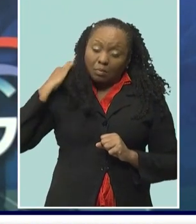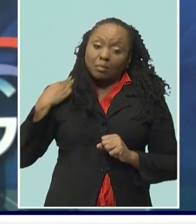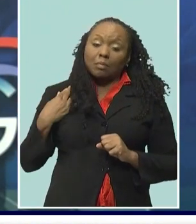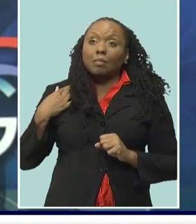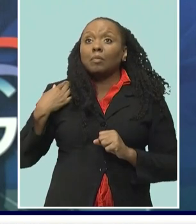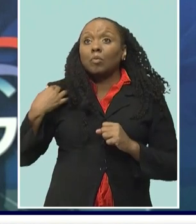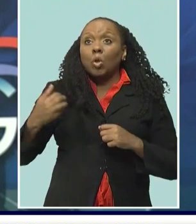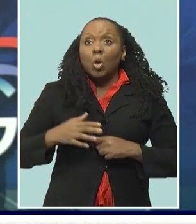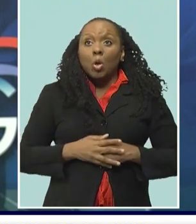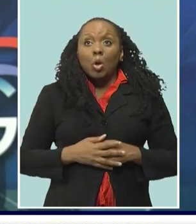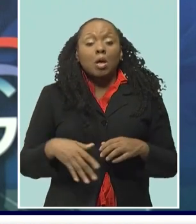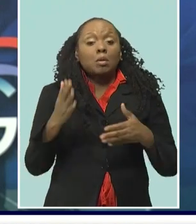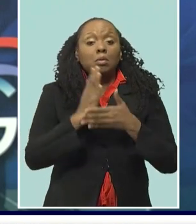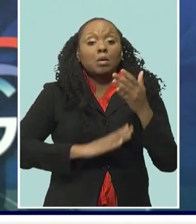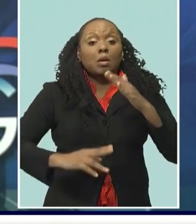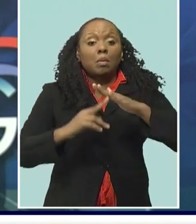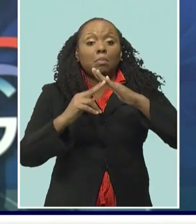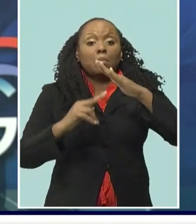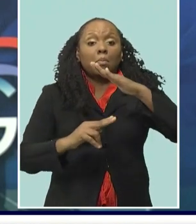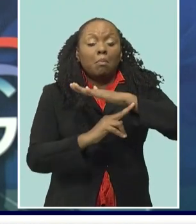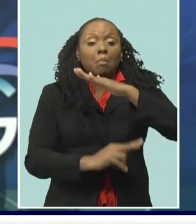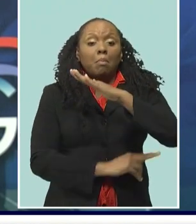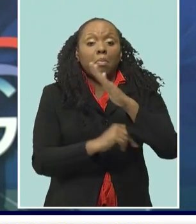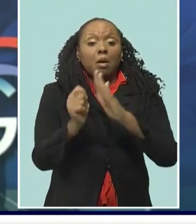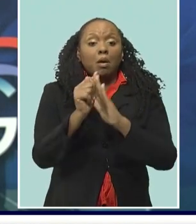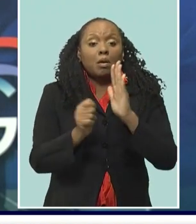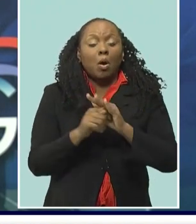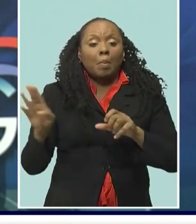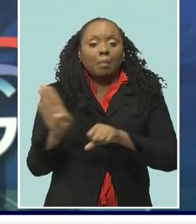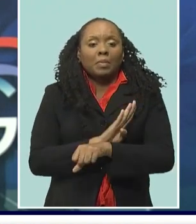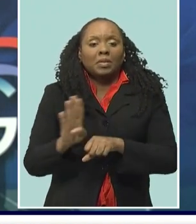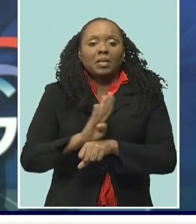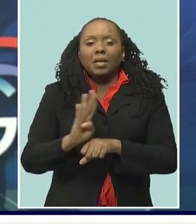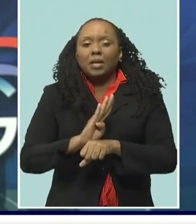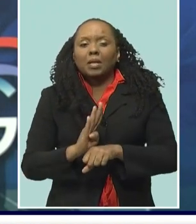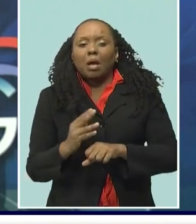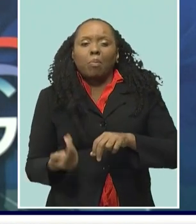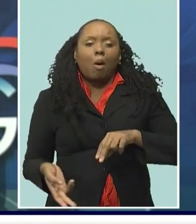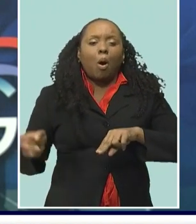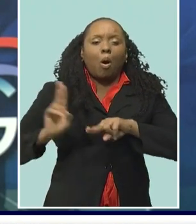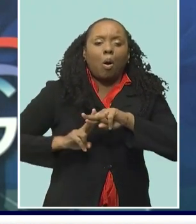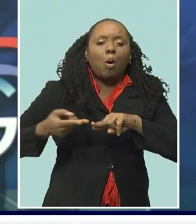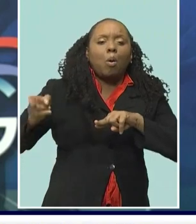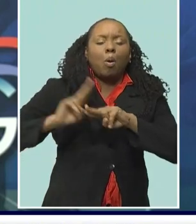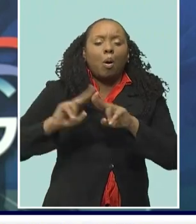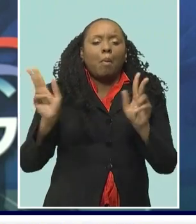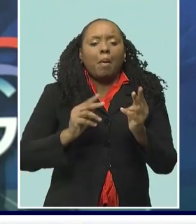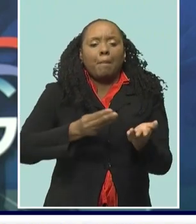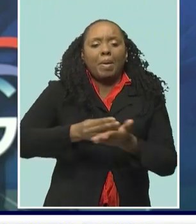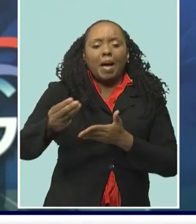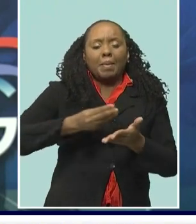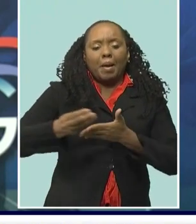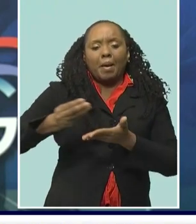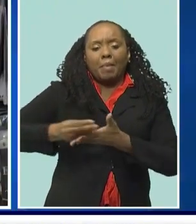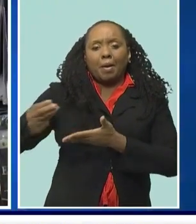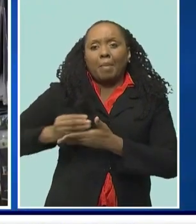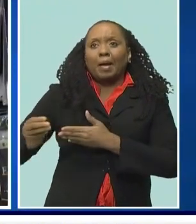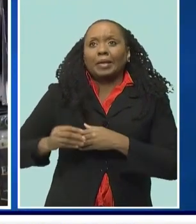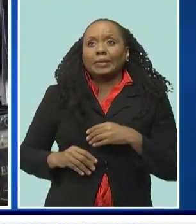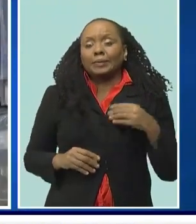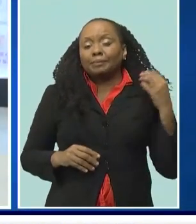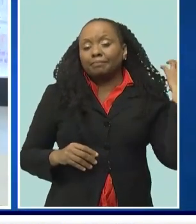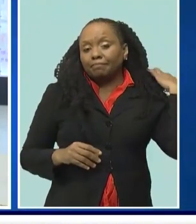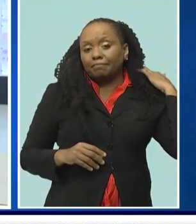are seeing spikes in sales as Barbadians prepare for the various events on the calendar. Ariane Phillips has more. Hair,